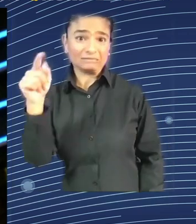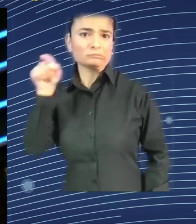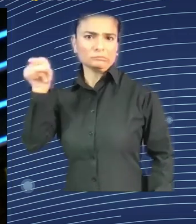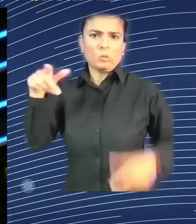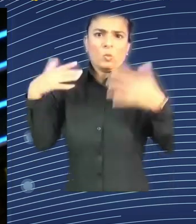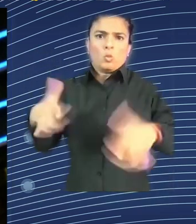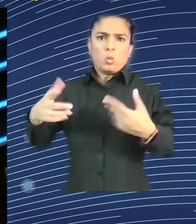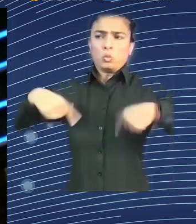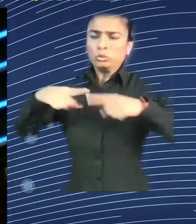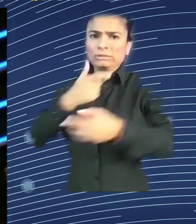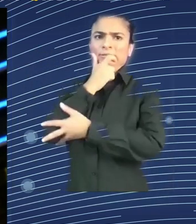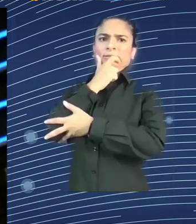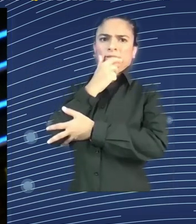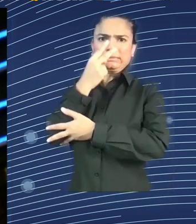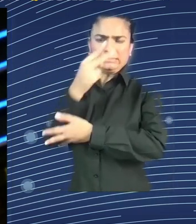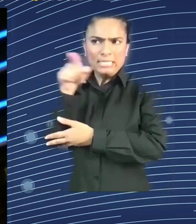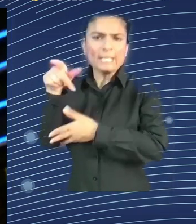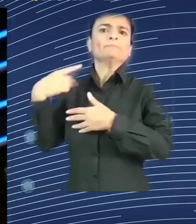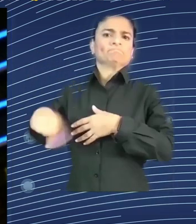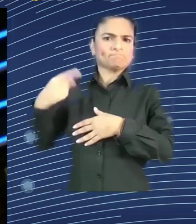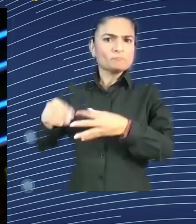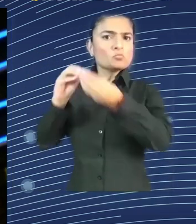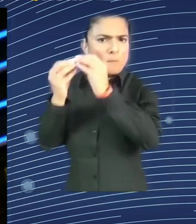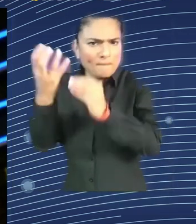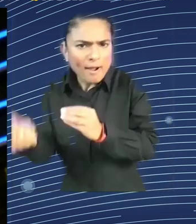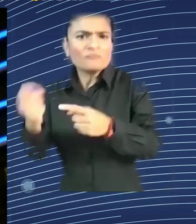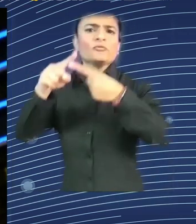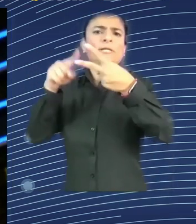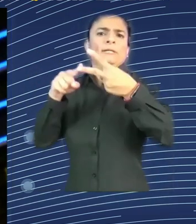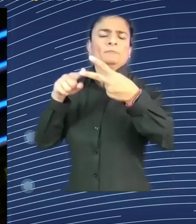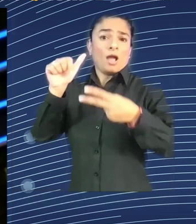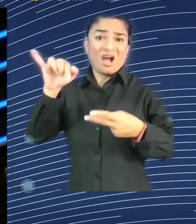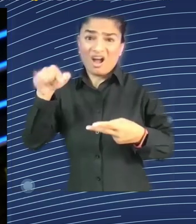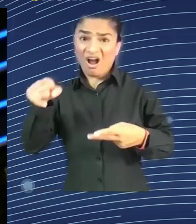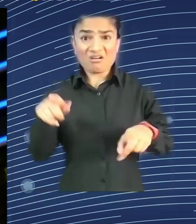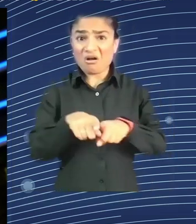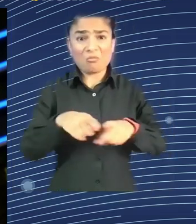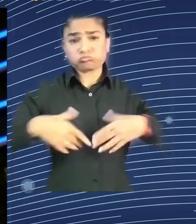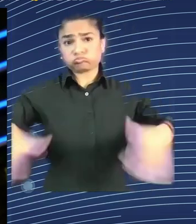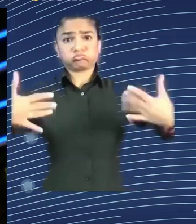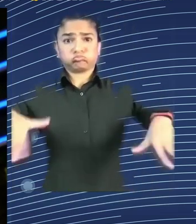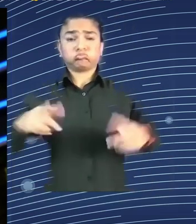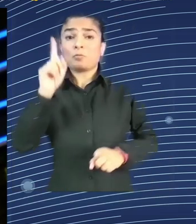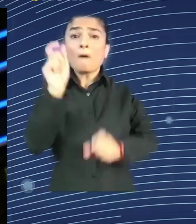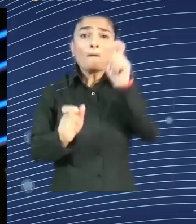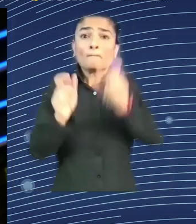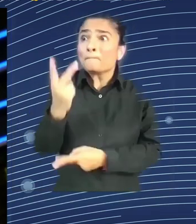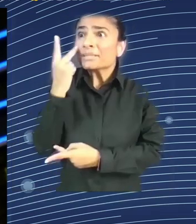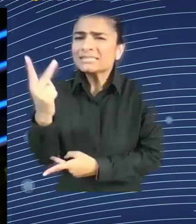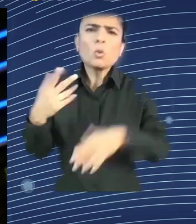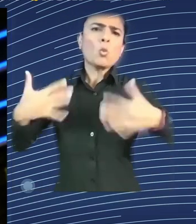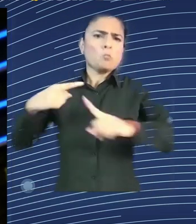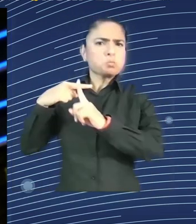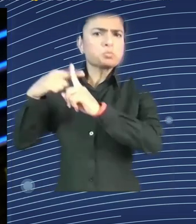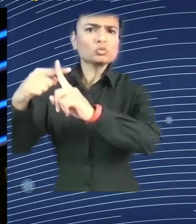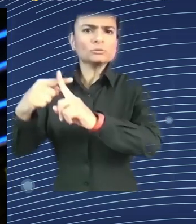that we are actually now trying to be ahead of massive problems occurring when it comes to